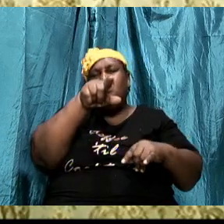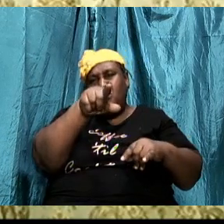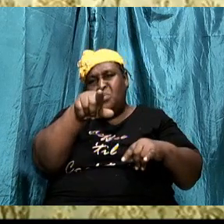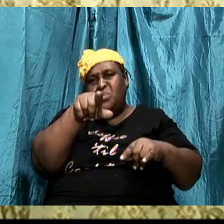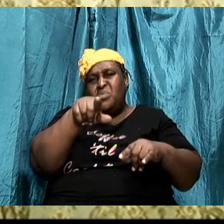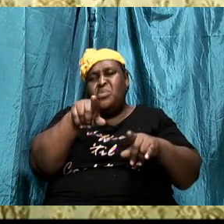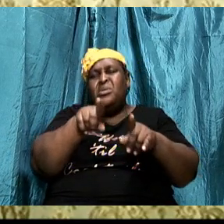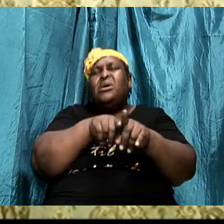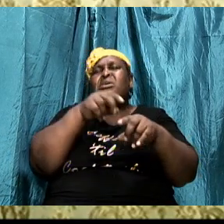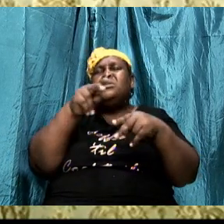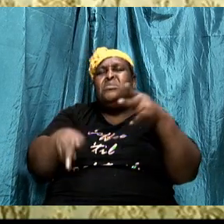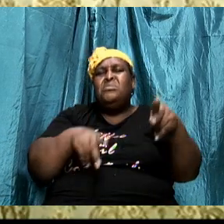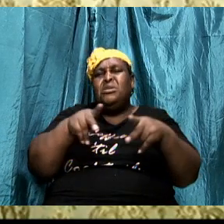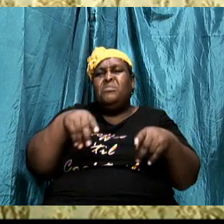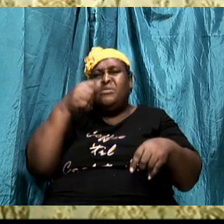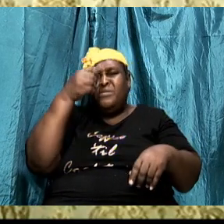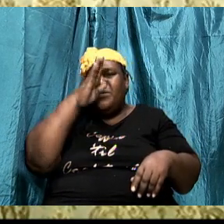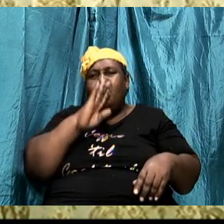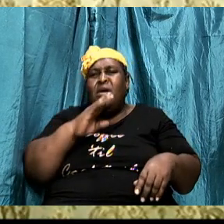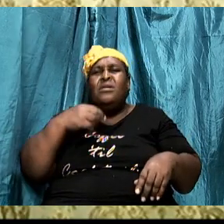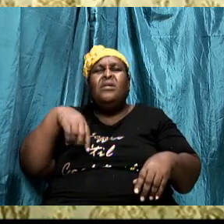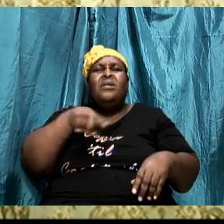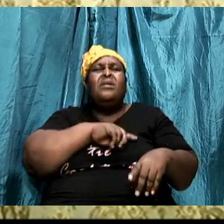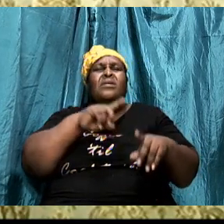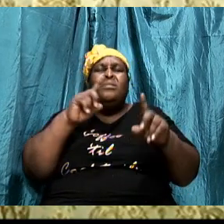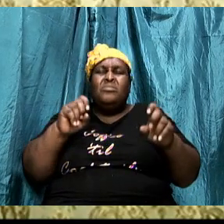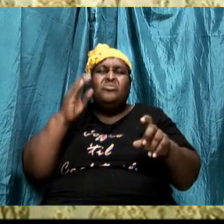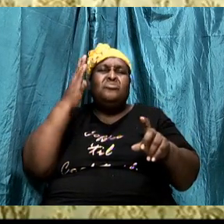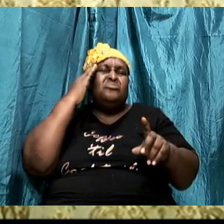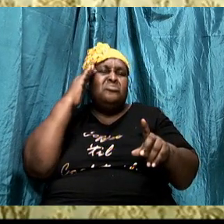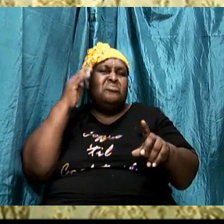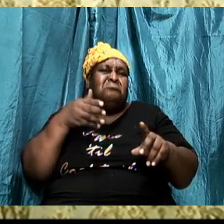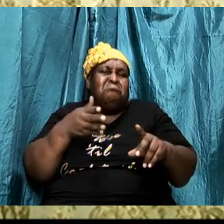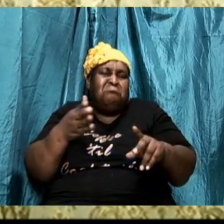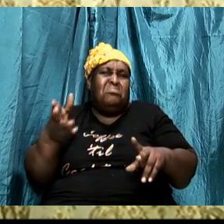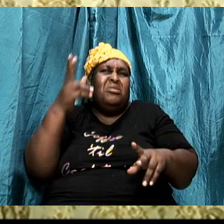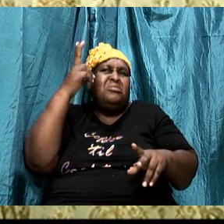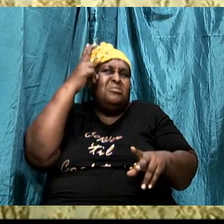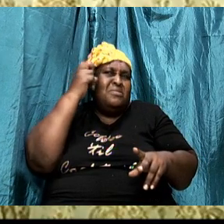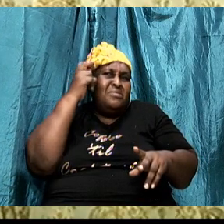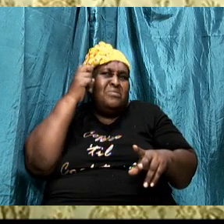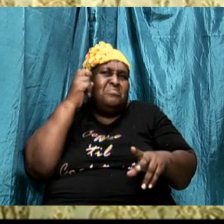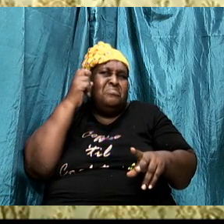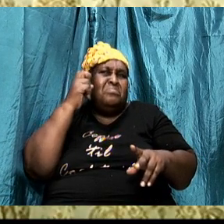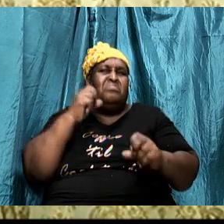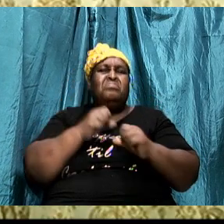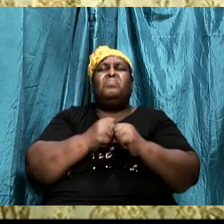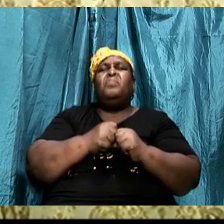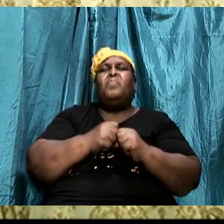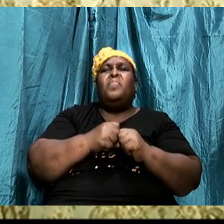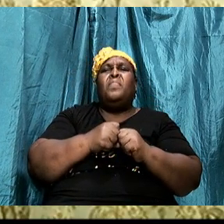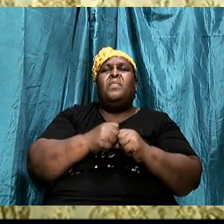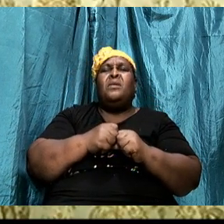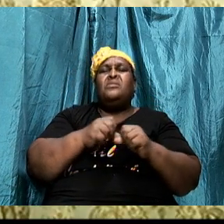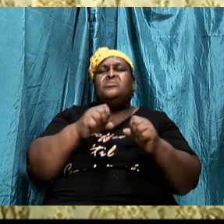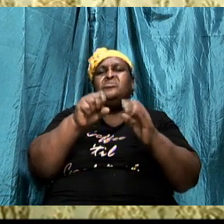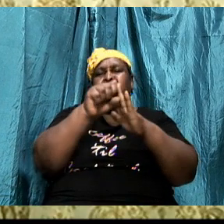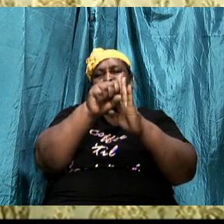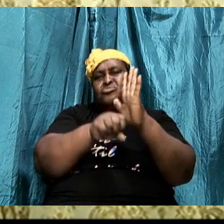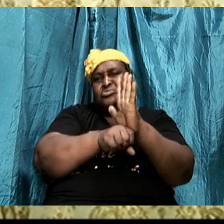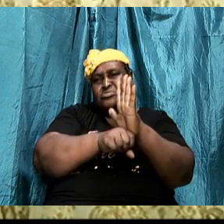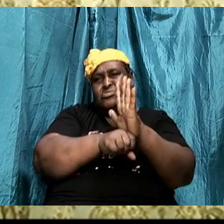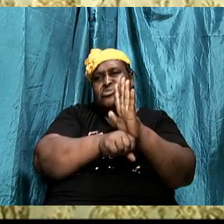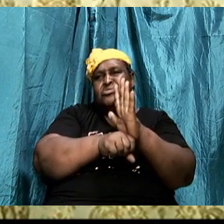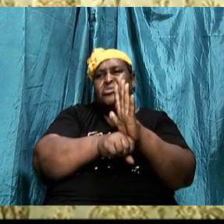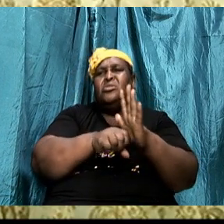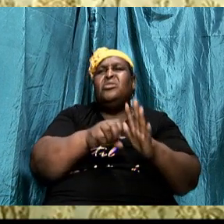there is an adversary. Right? So we want to look tonight at our scripture. It's taken from Ephesians 6, from